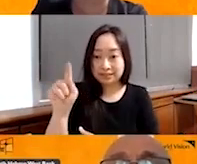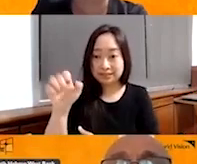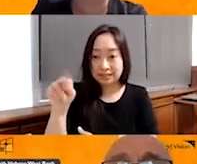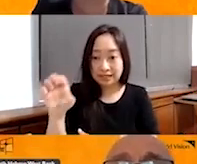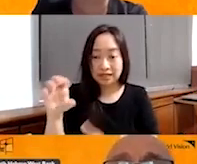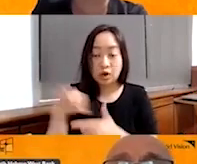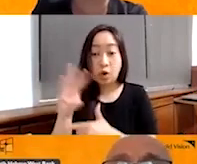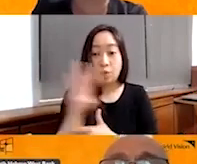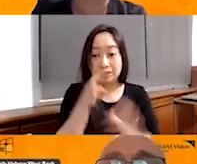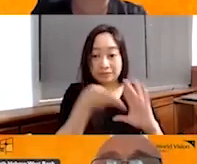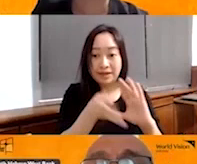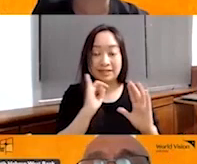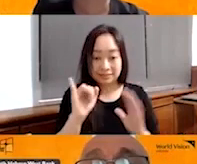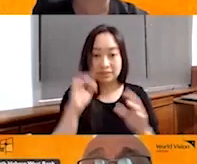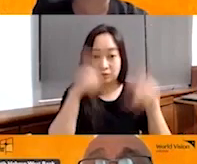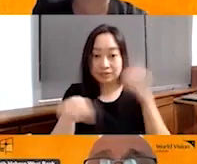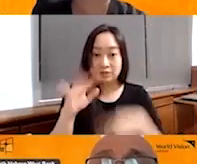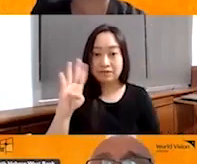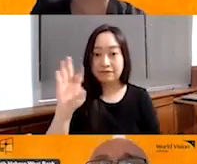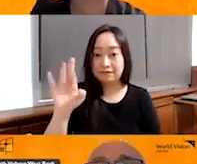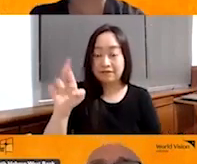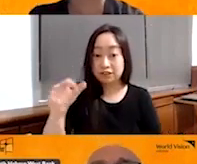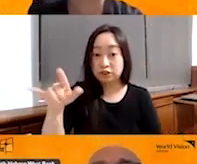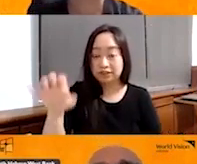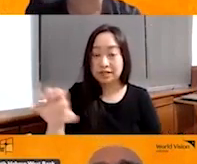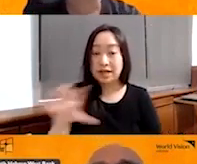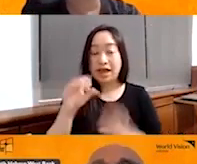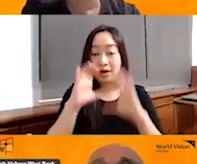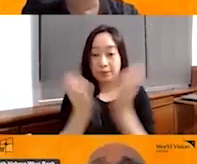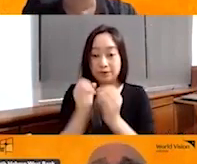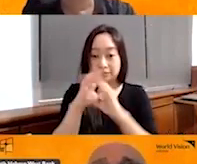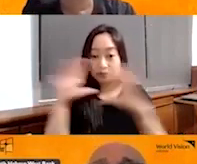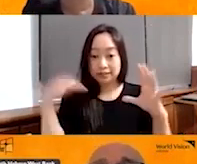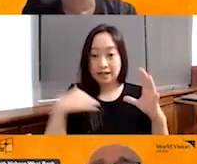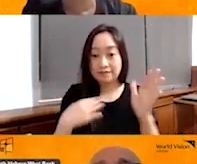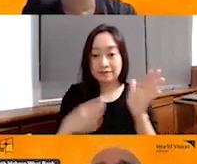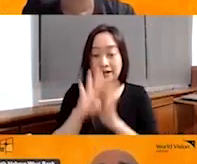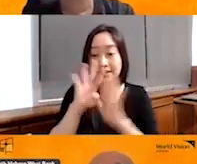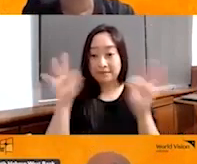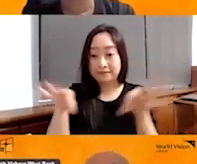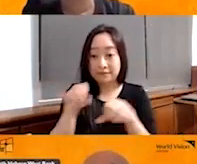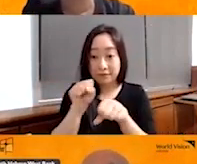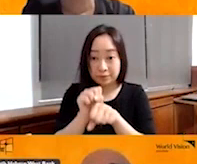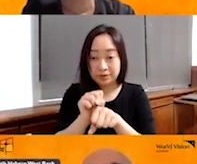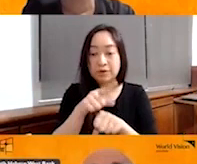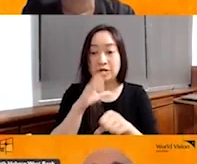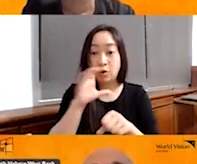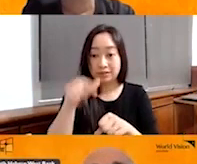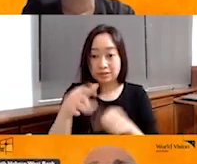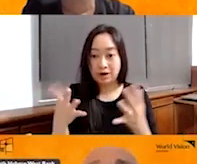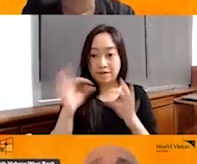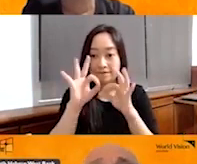fragile context. Then World Vision has developed a framework we call the fragile